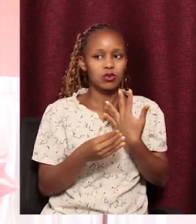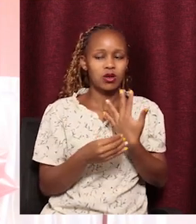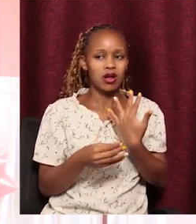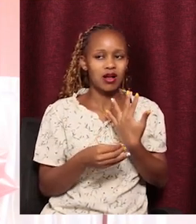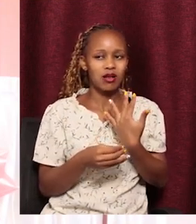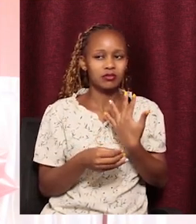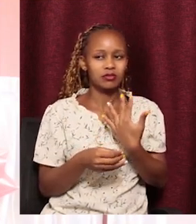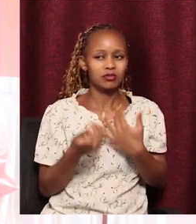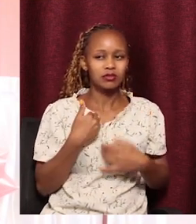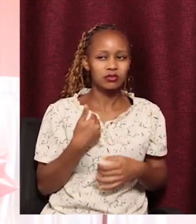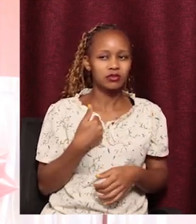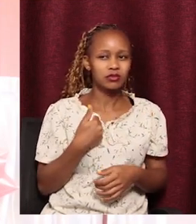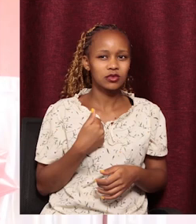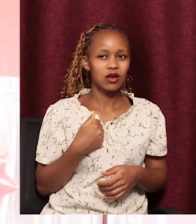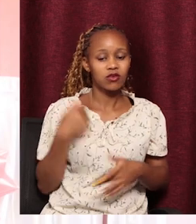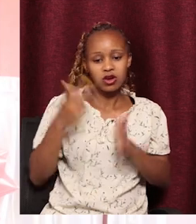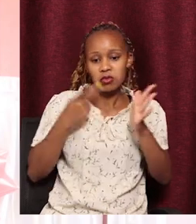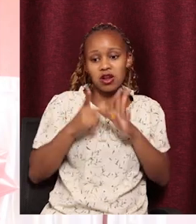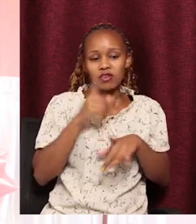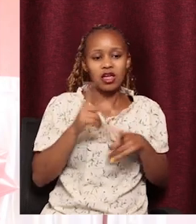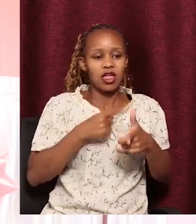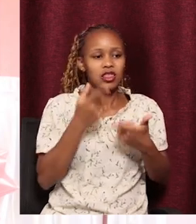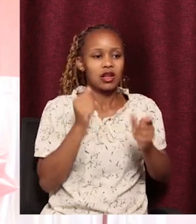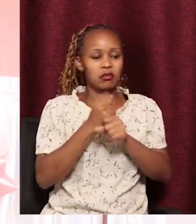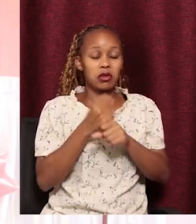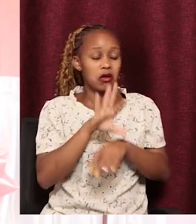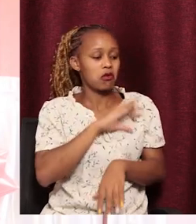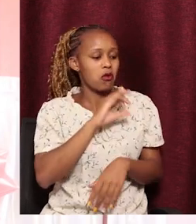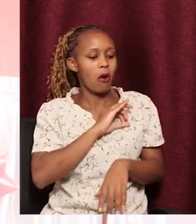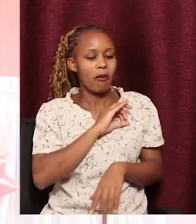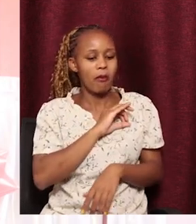When you have your product, then you make it yours.